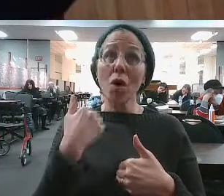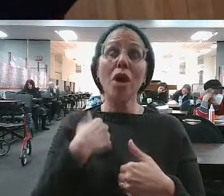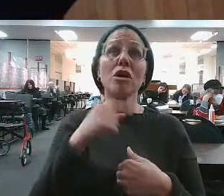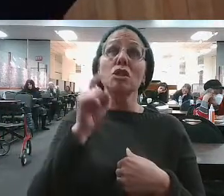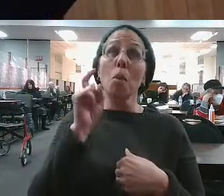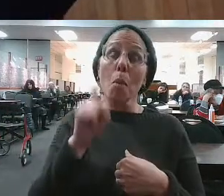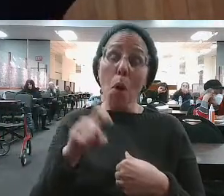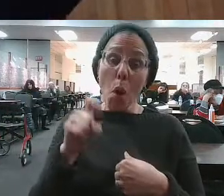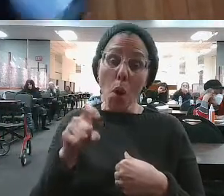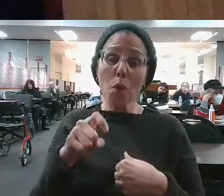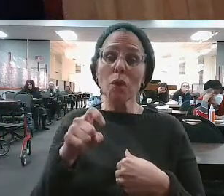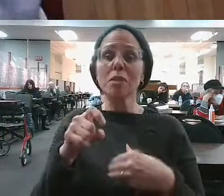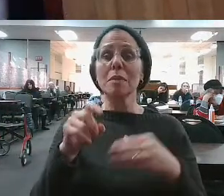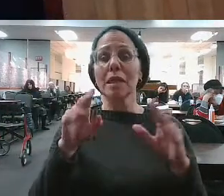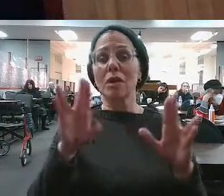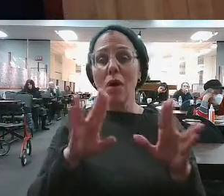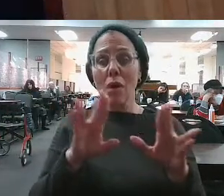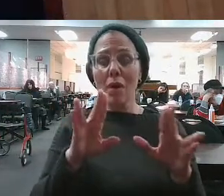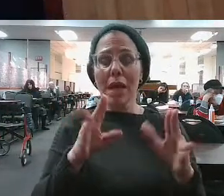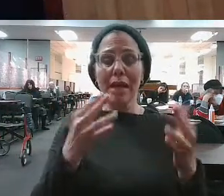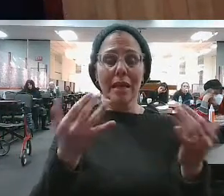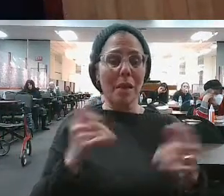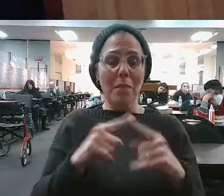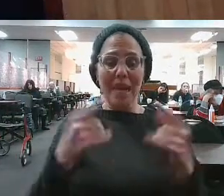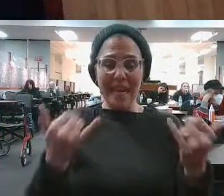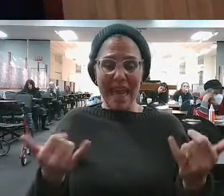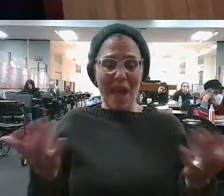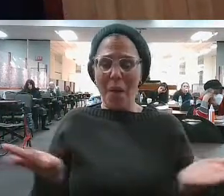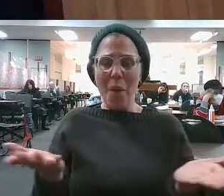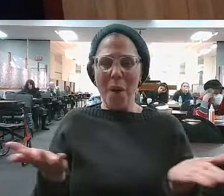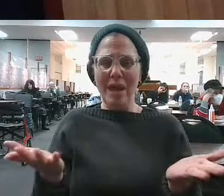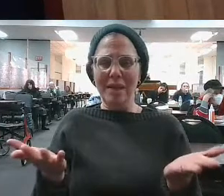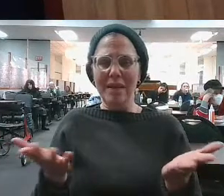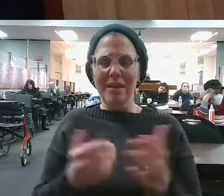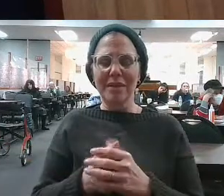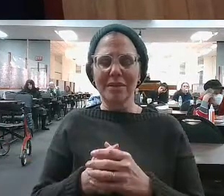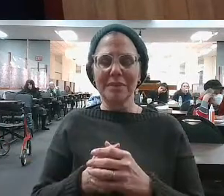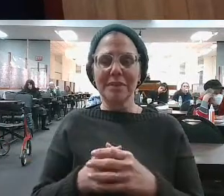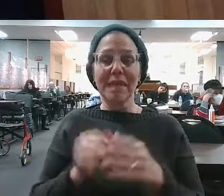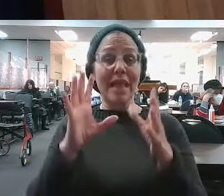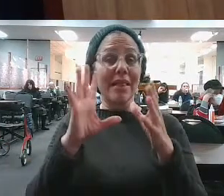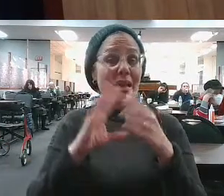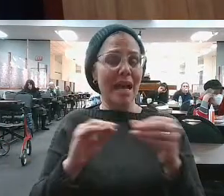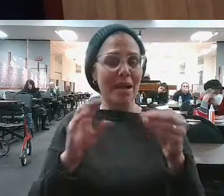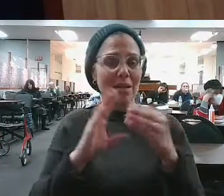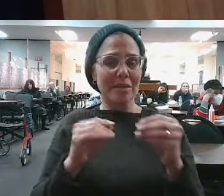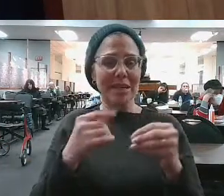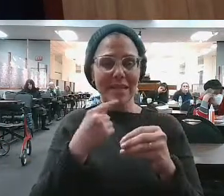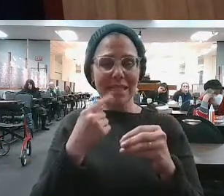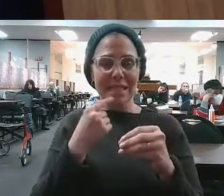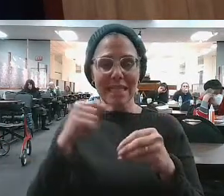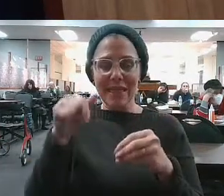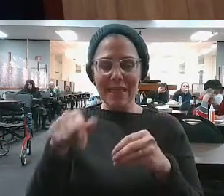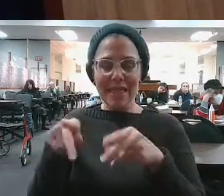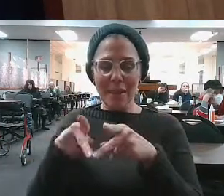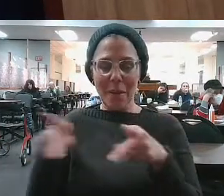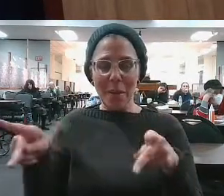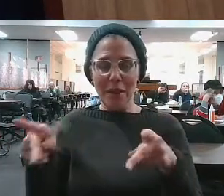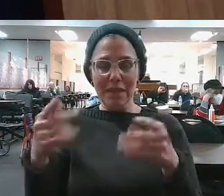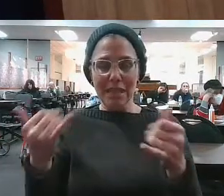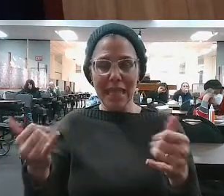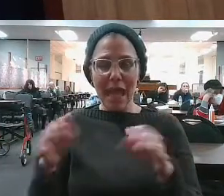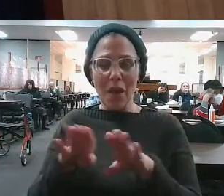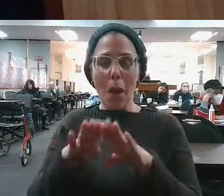Kohen Gadol. And now what am I? So it says the Alshech. The Alshech sets the table. That's how Parshat Tetzava